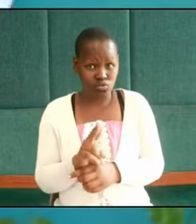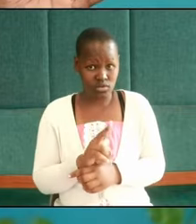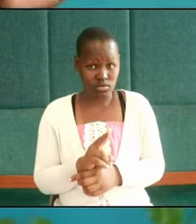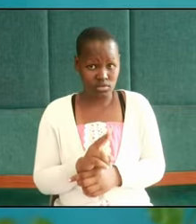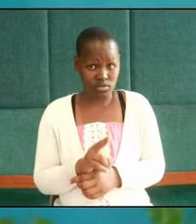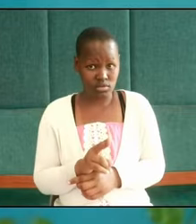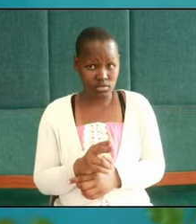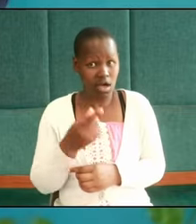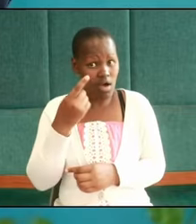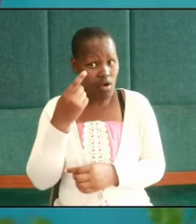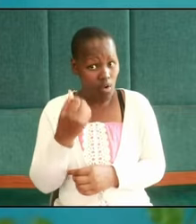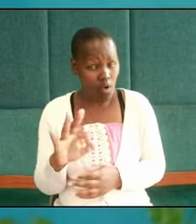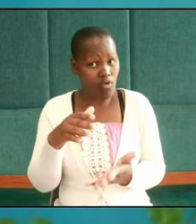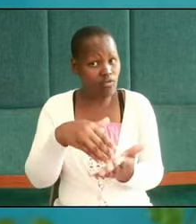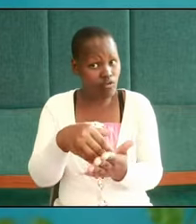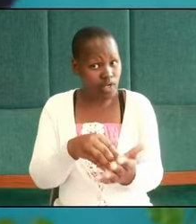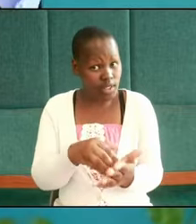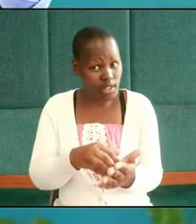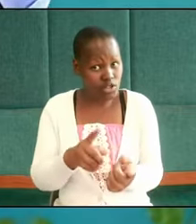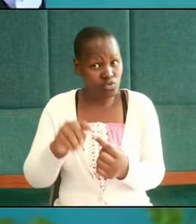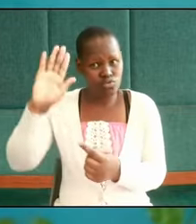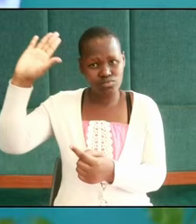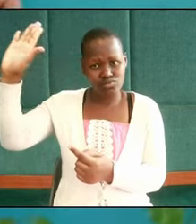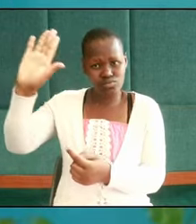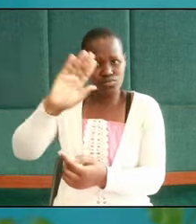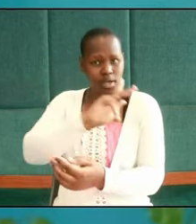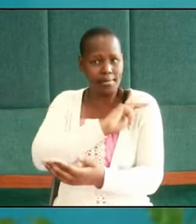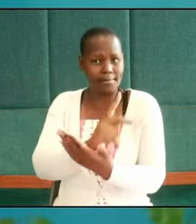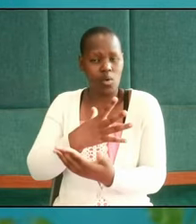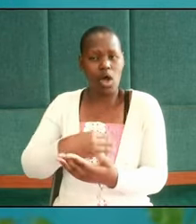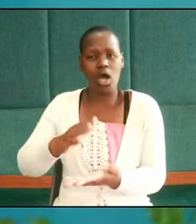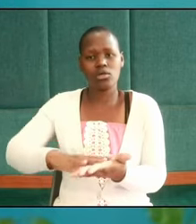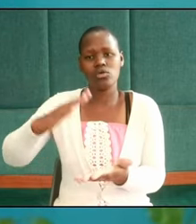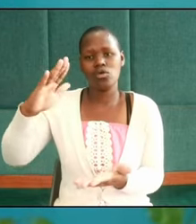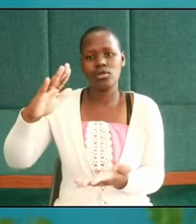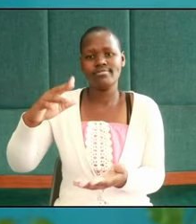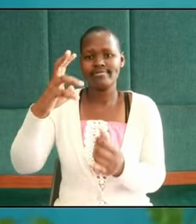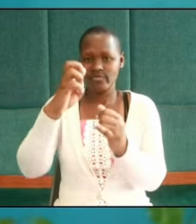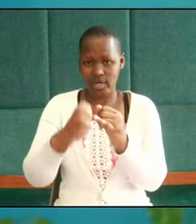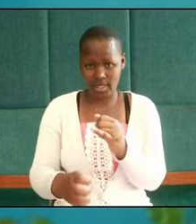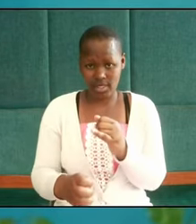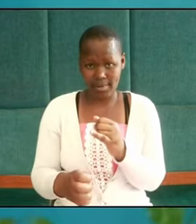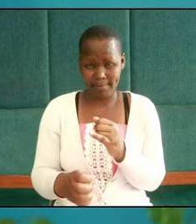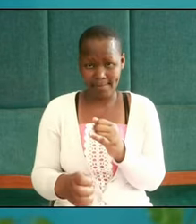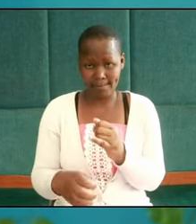witnessing to his power and glory and finally